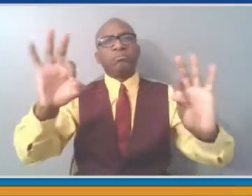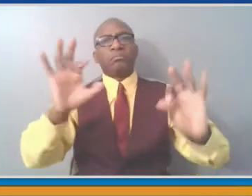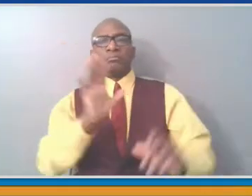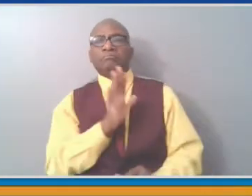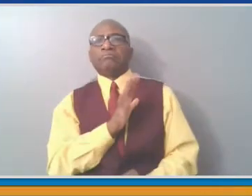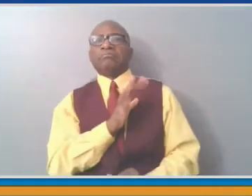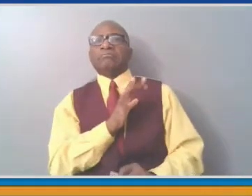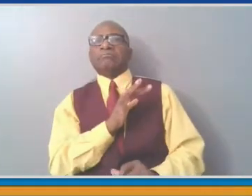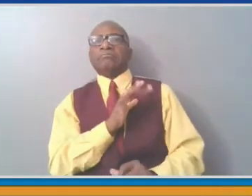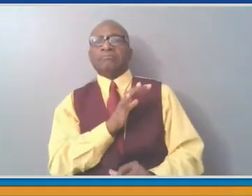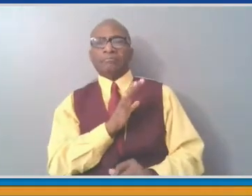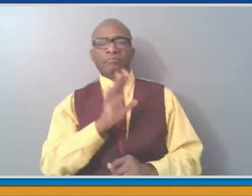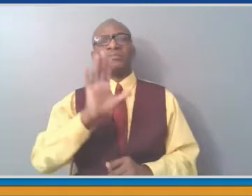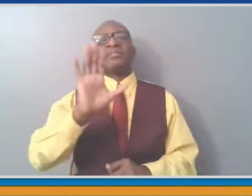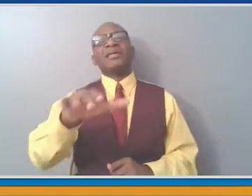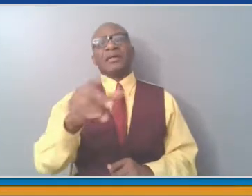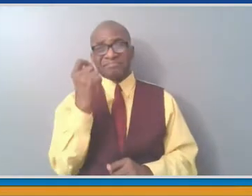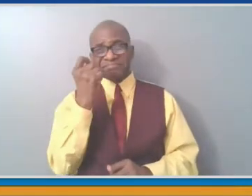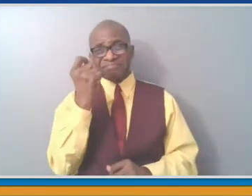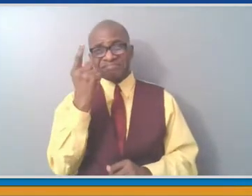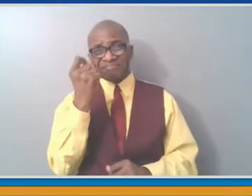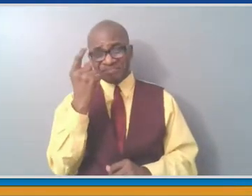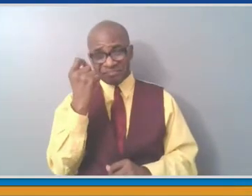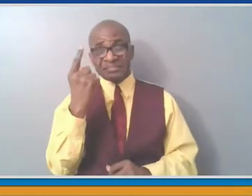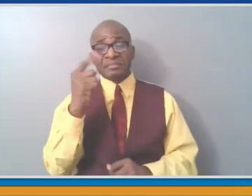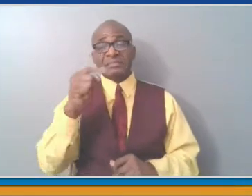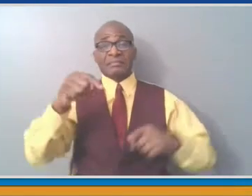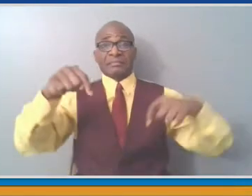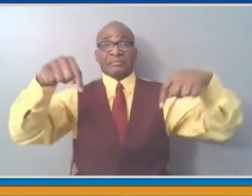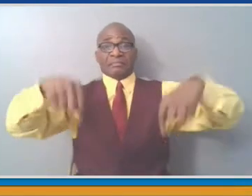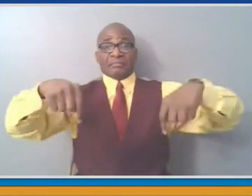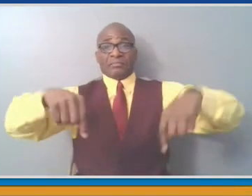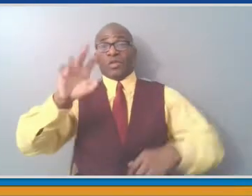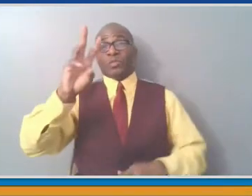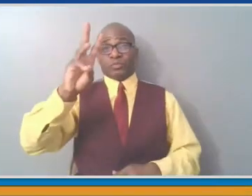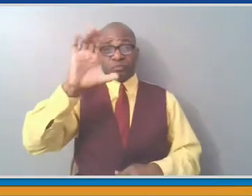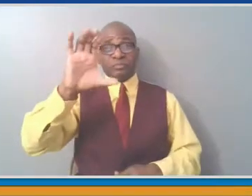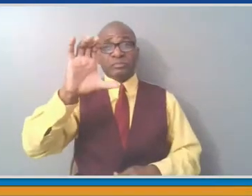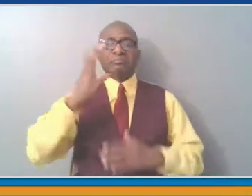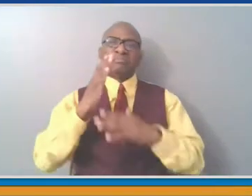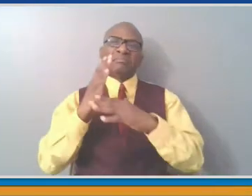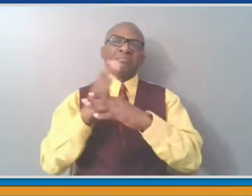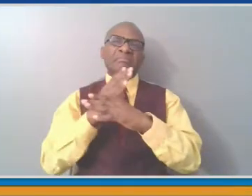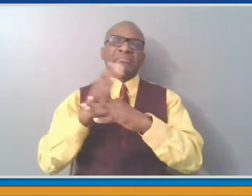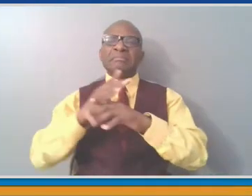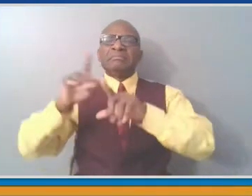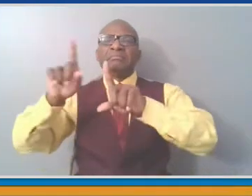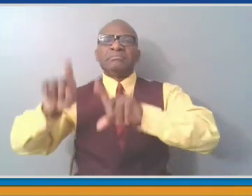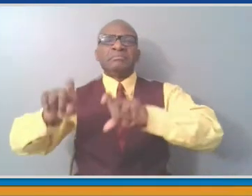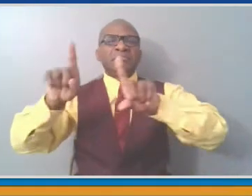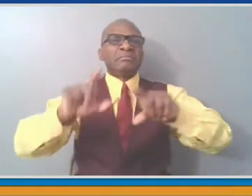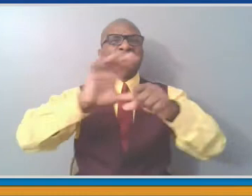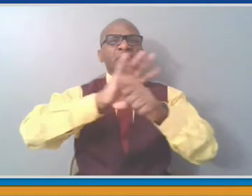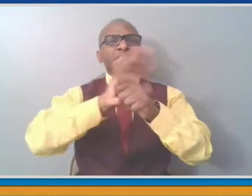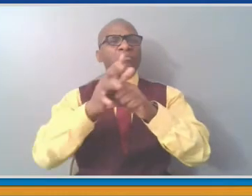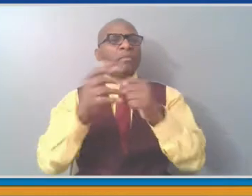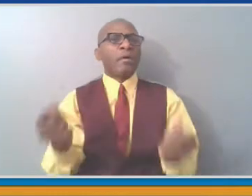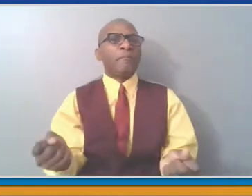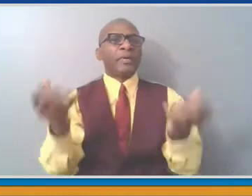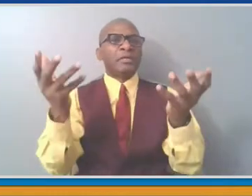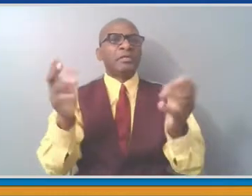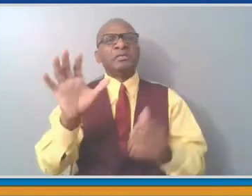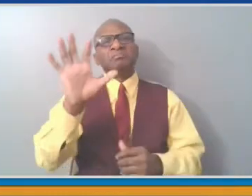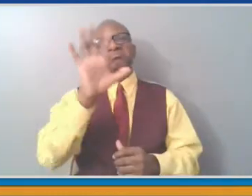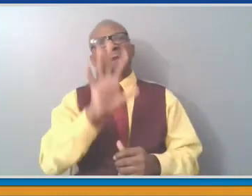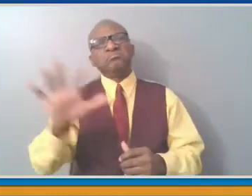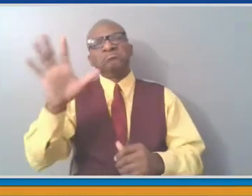that have occurred in Westchester County. So it's not a dropping number because we're not testing. The testing continues to be robust and across the board